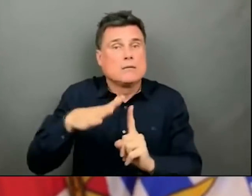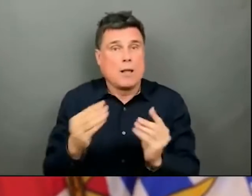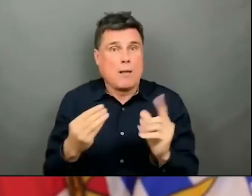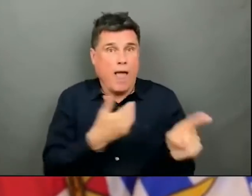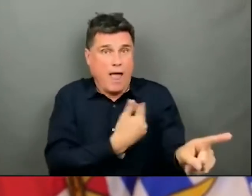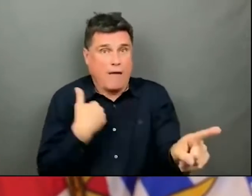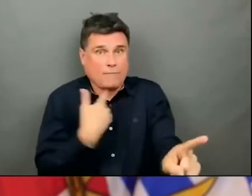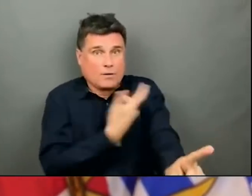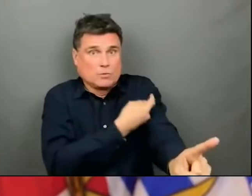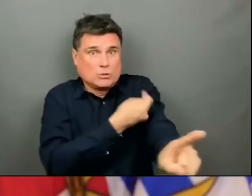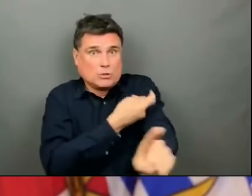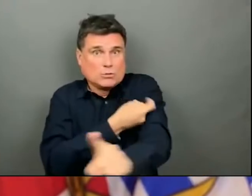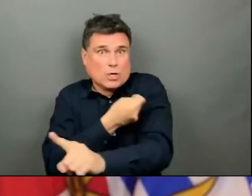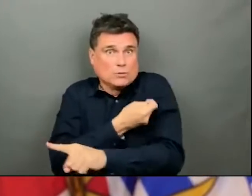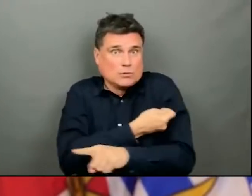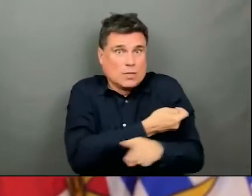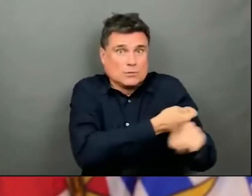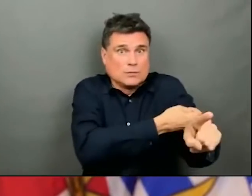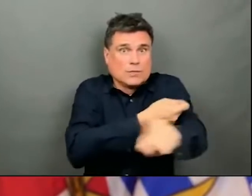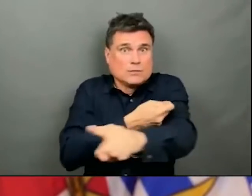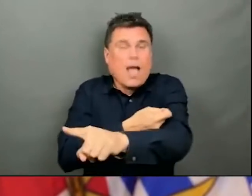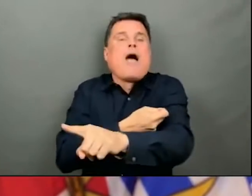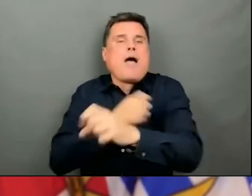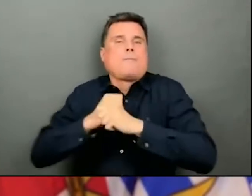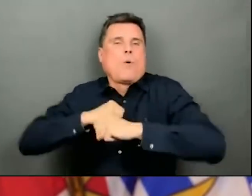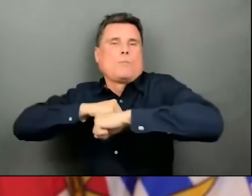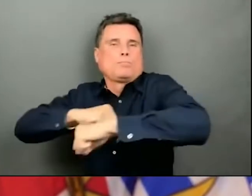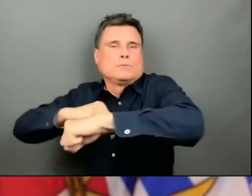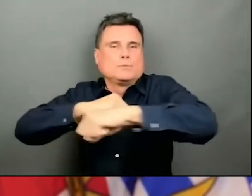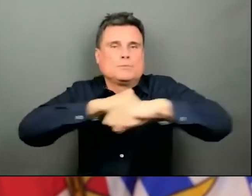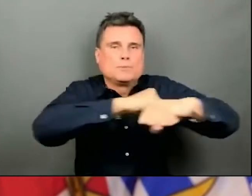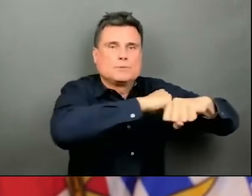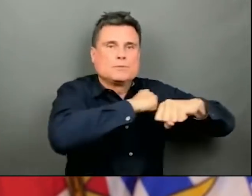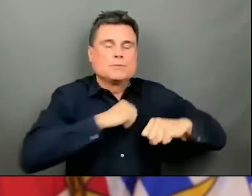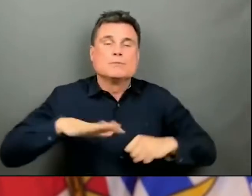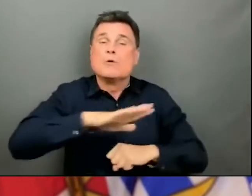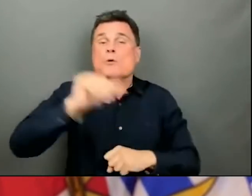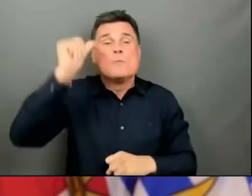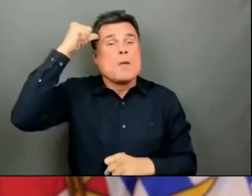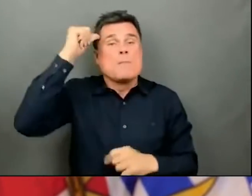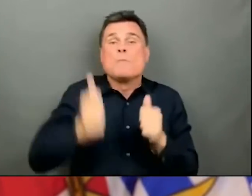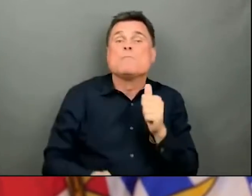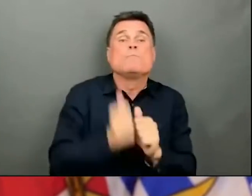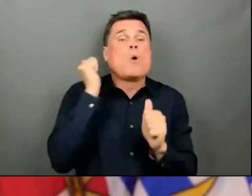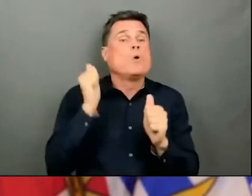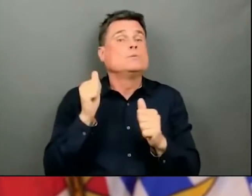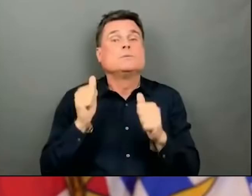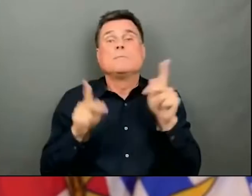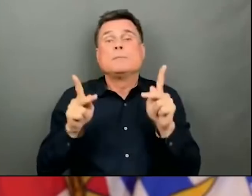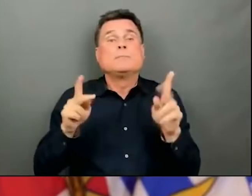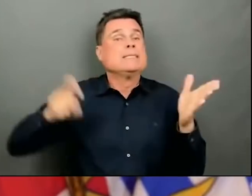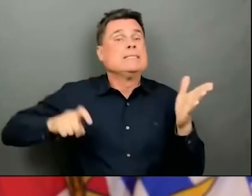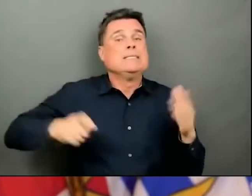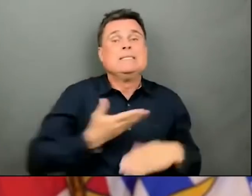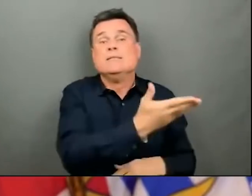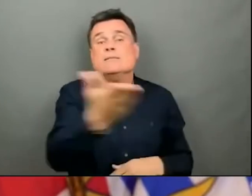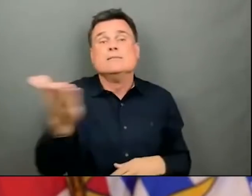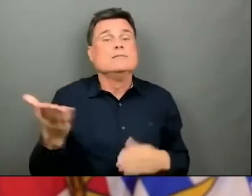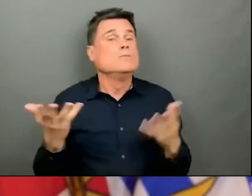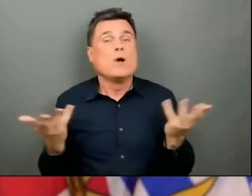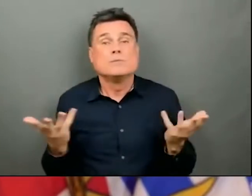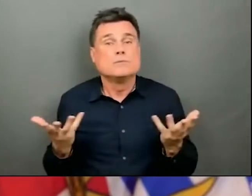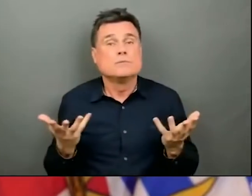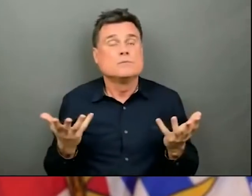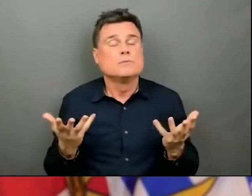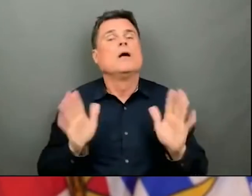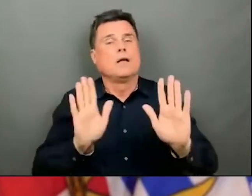but it is important to know. But for the vast majority of people, we, that the age-based program is the